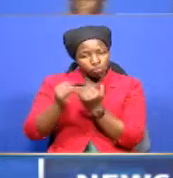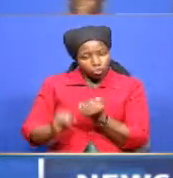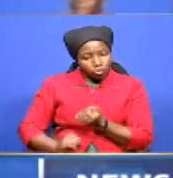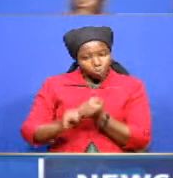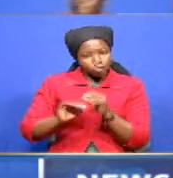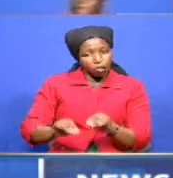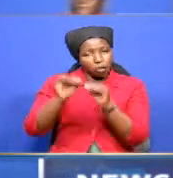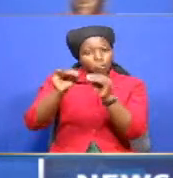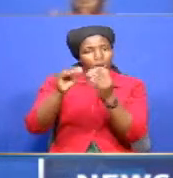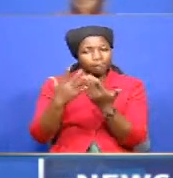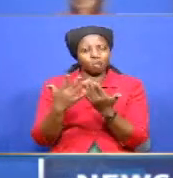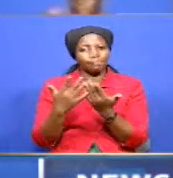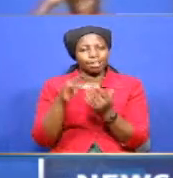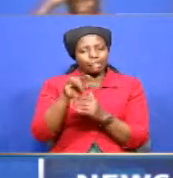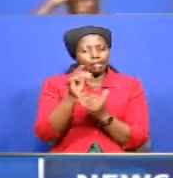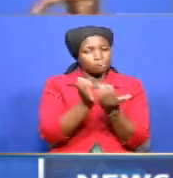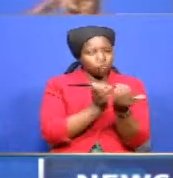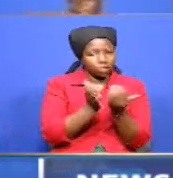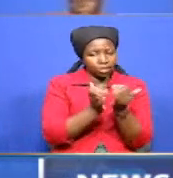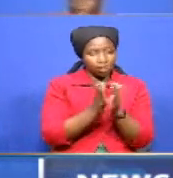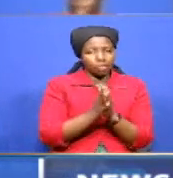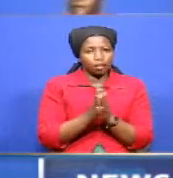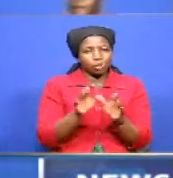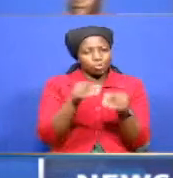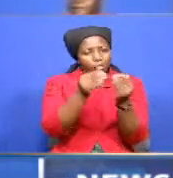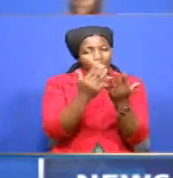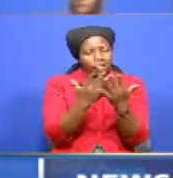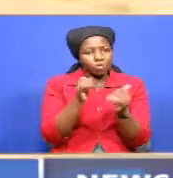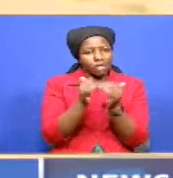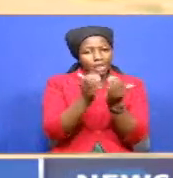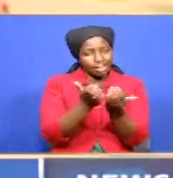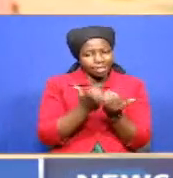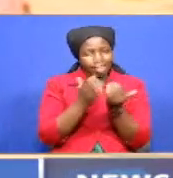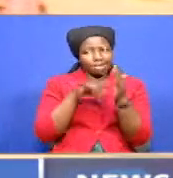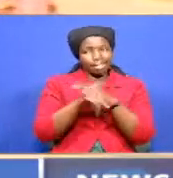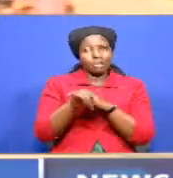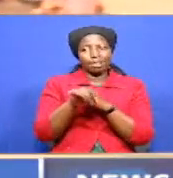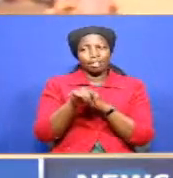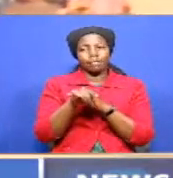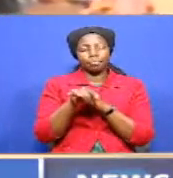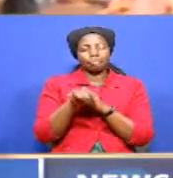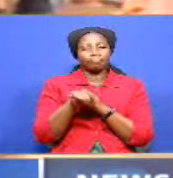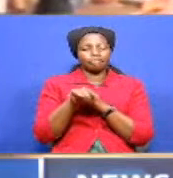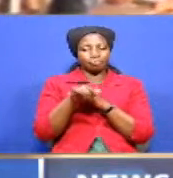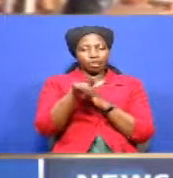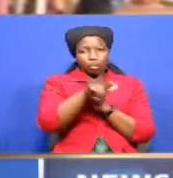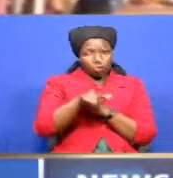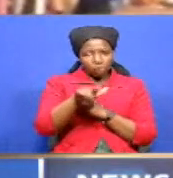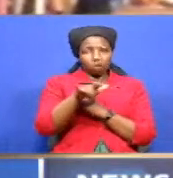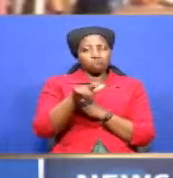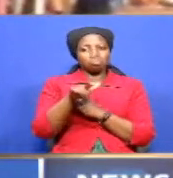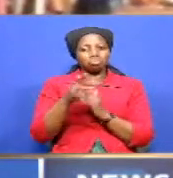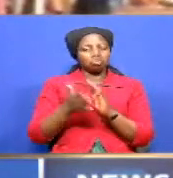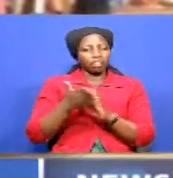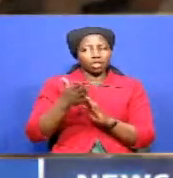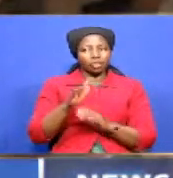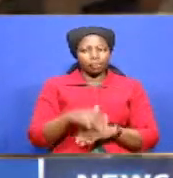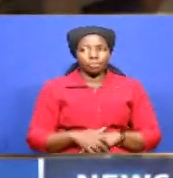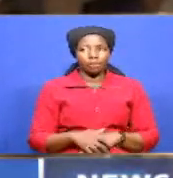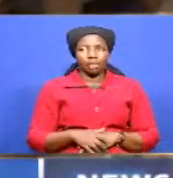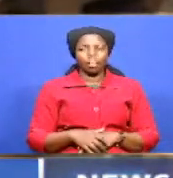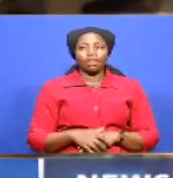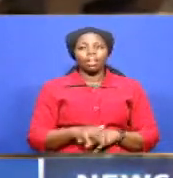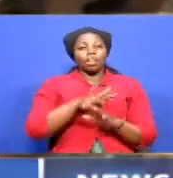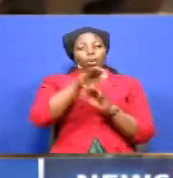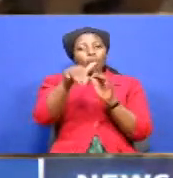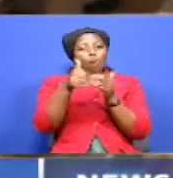to government agencies to procure available items from local funds as much as possible and with the expected release of liquidity support to small businesses not